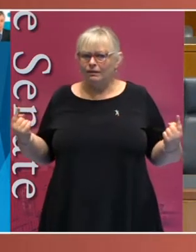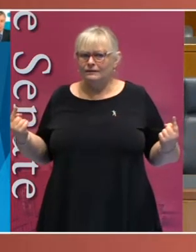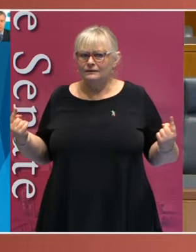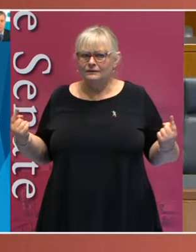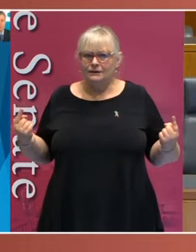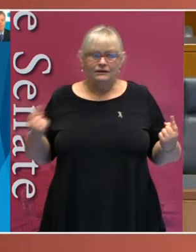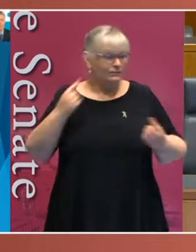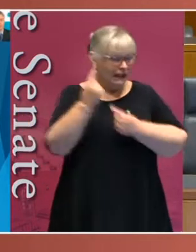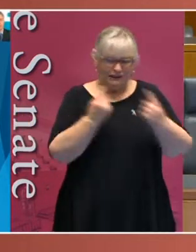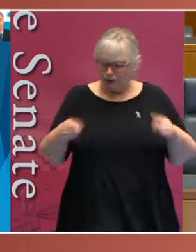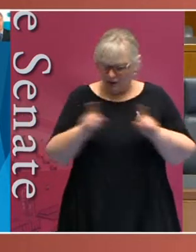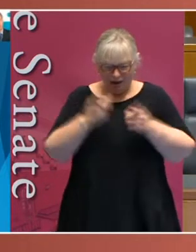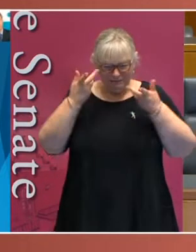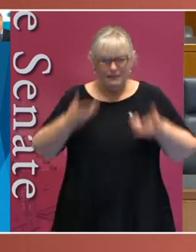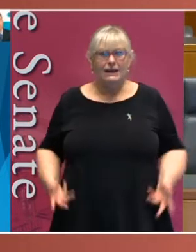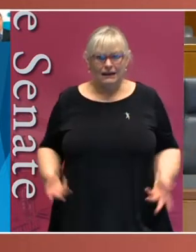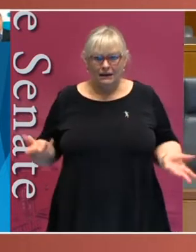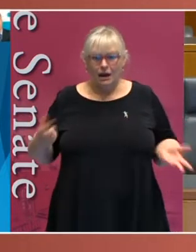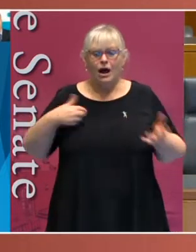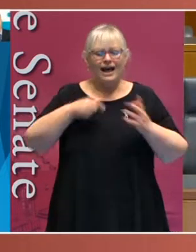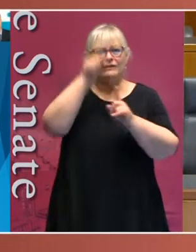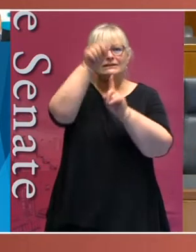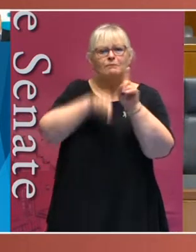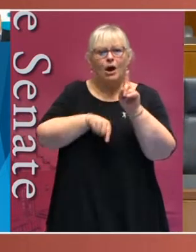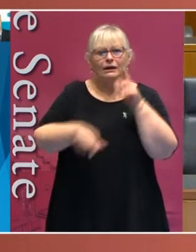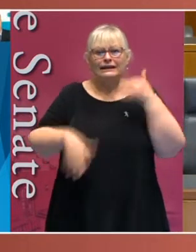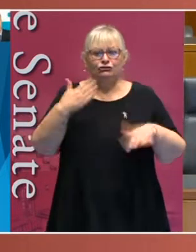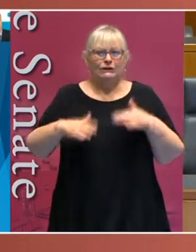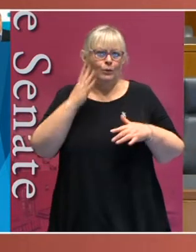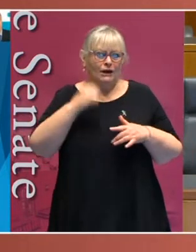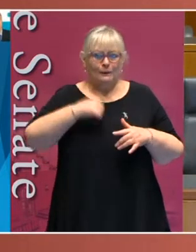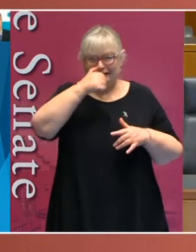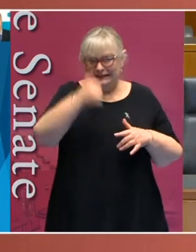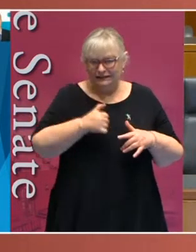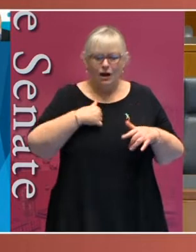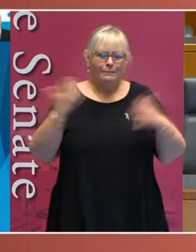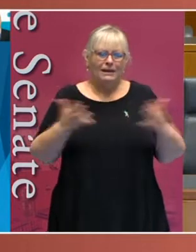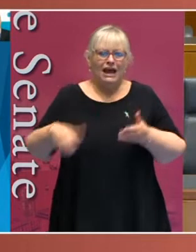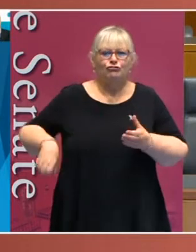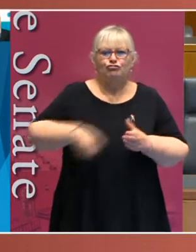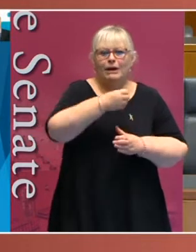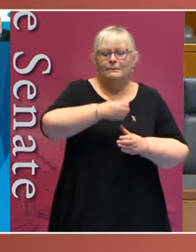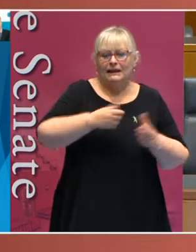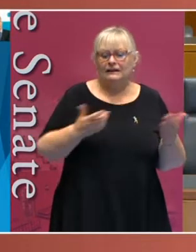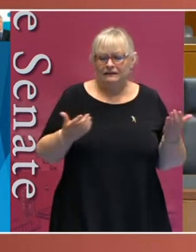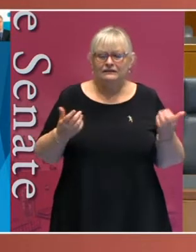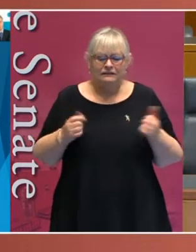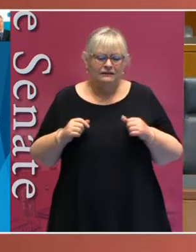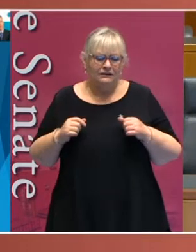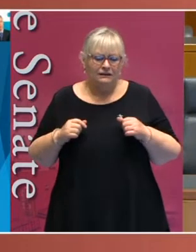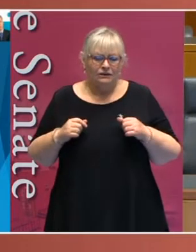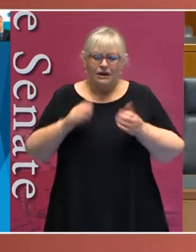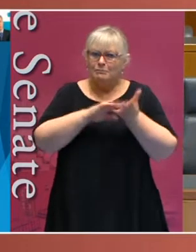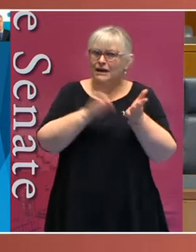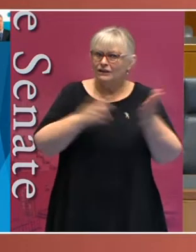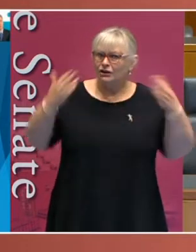Individuals like me. I had a spinal cord injury when I was 16, playing rugby union. It was a